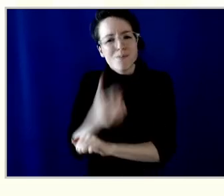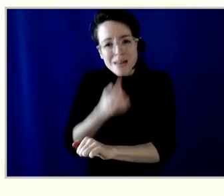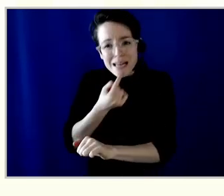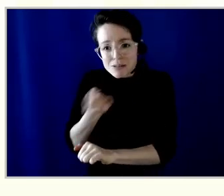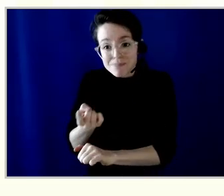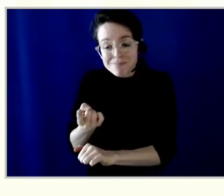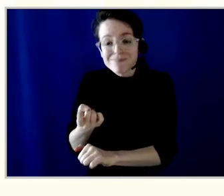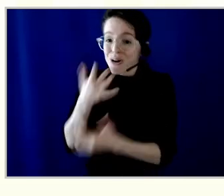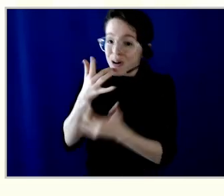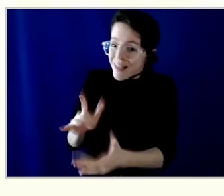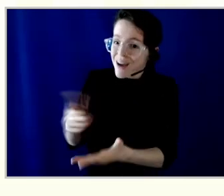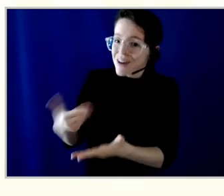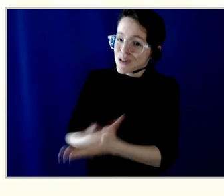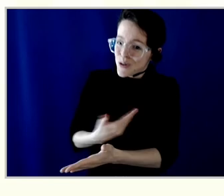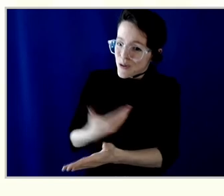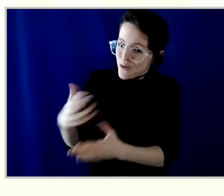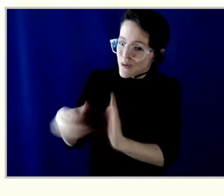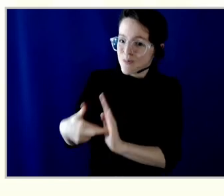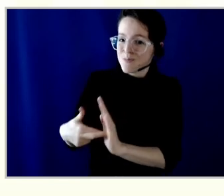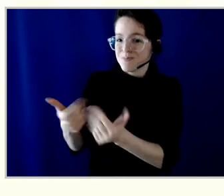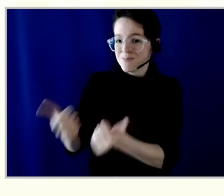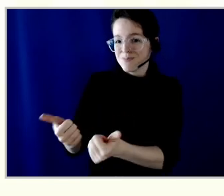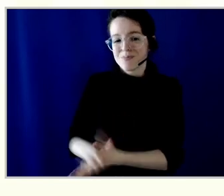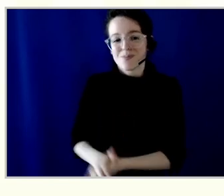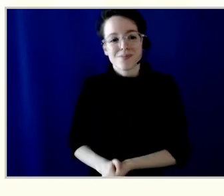over to Christine for the CEO's report.